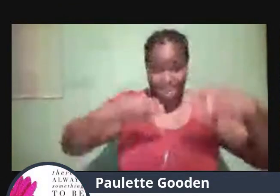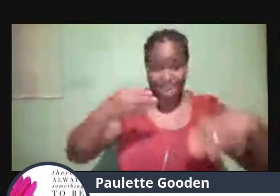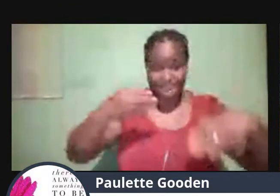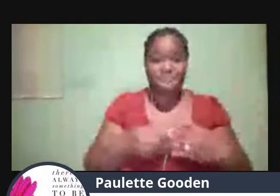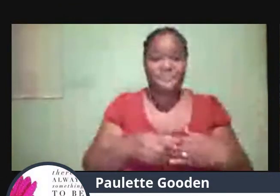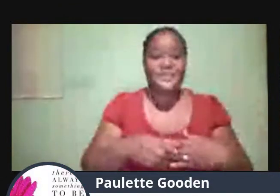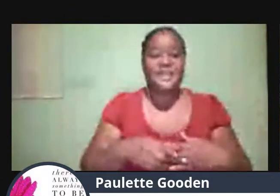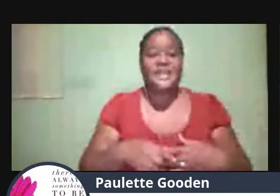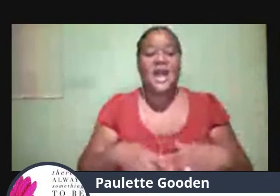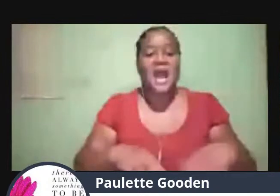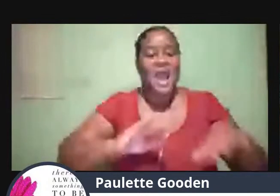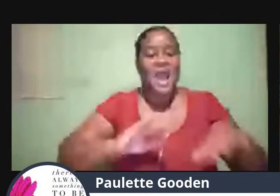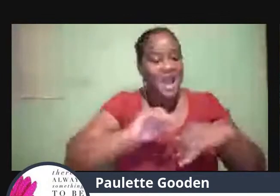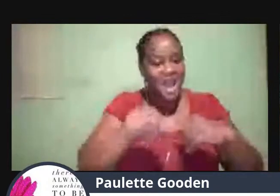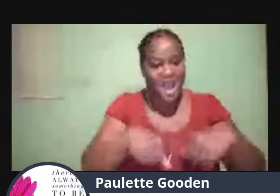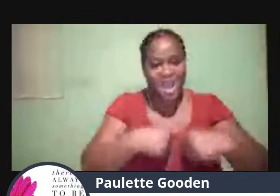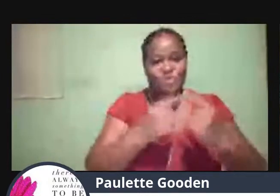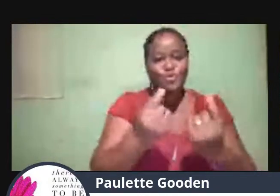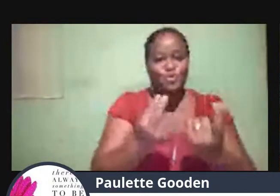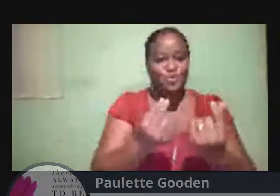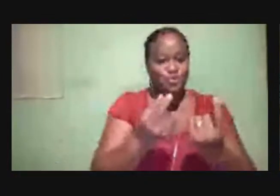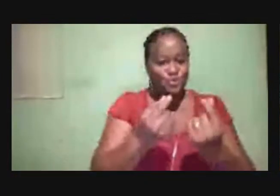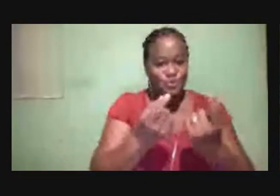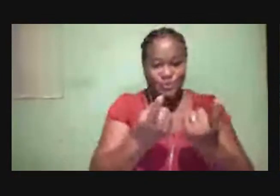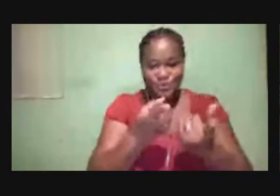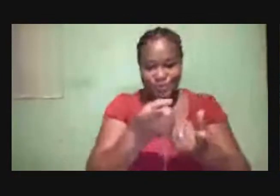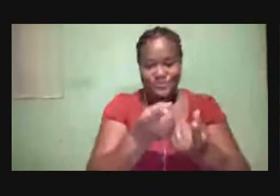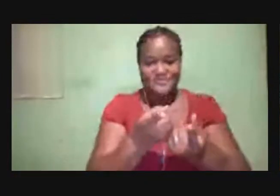Howdy do you do?